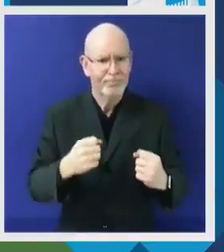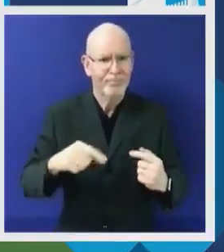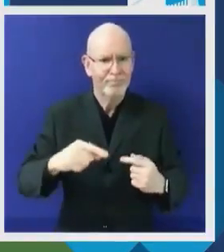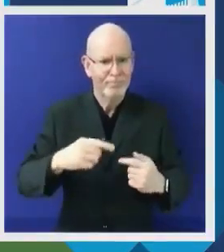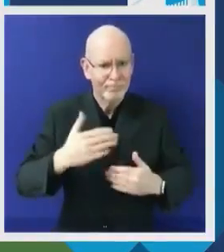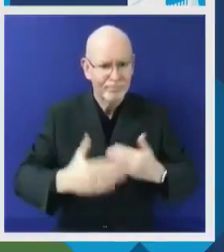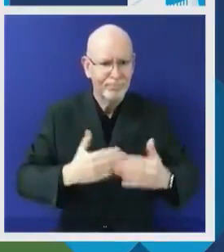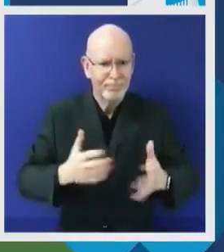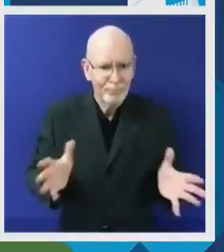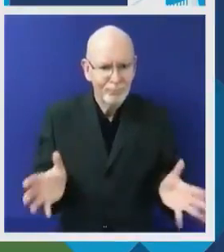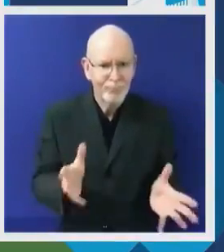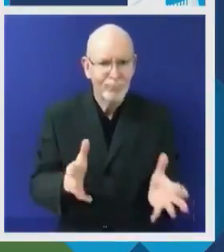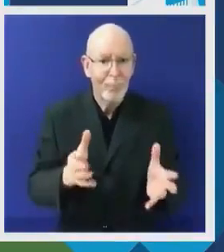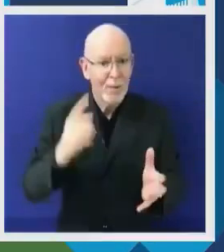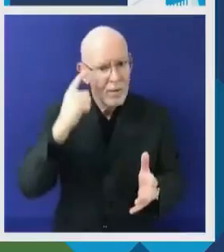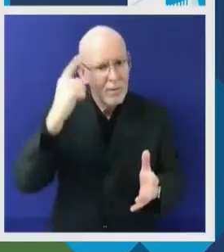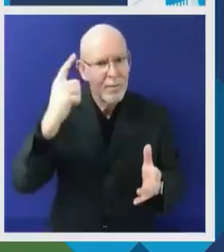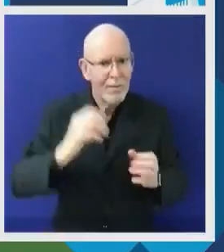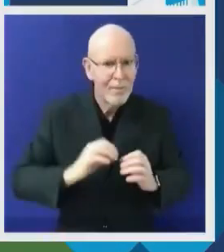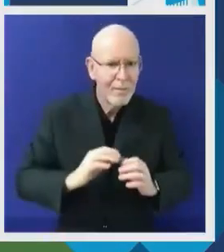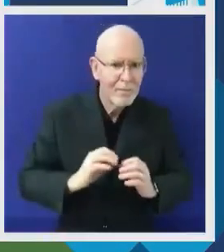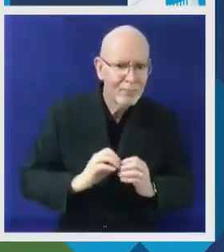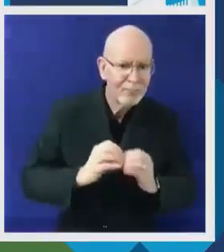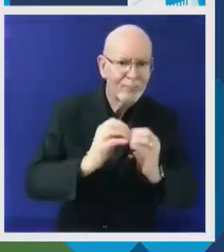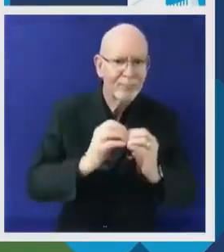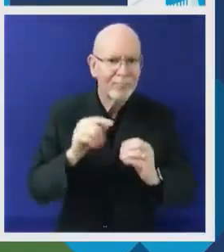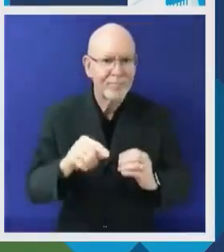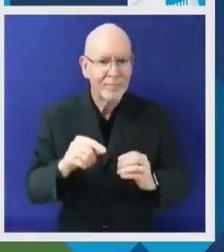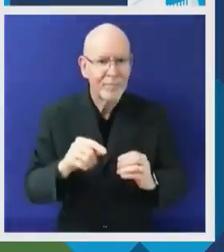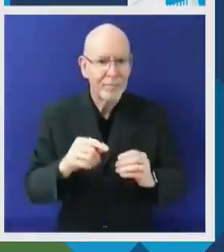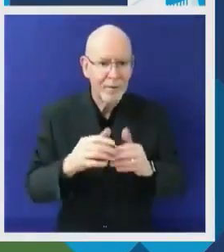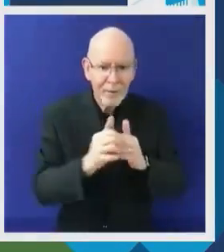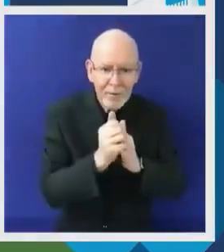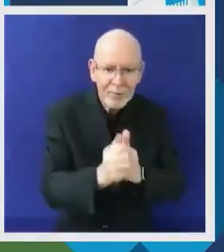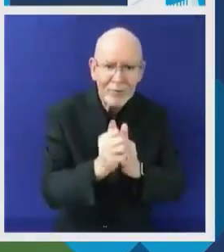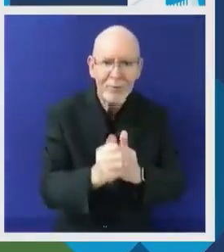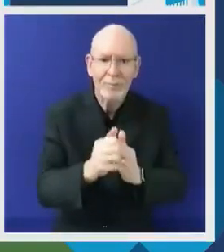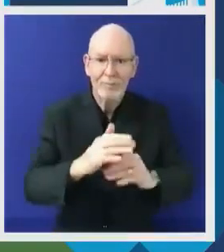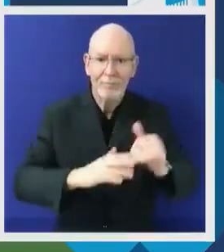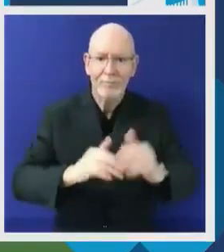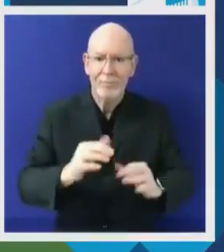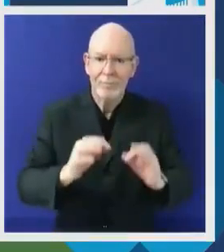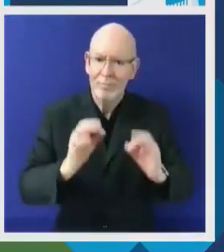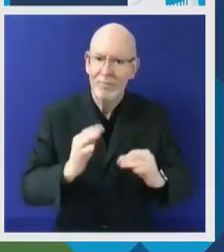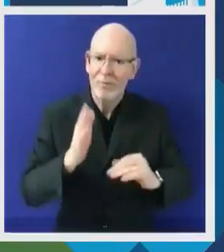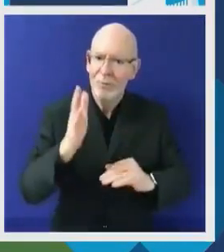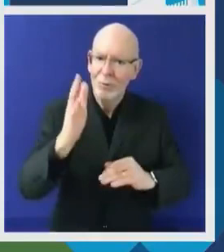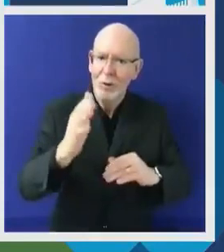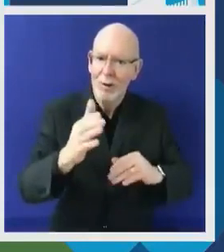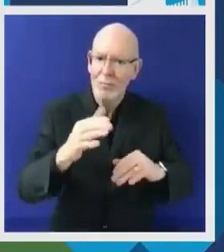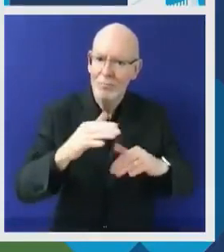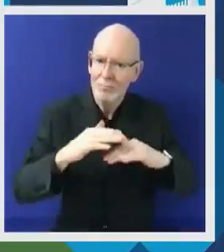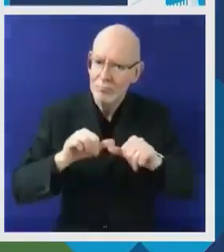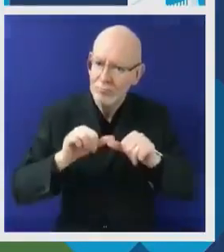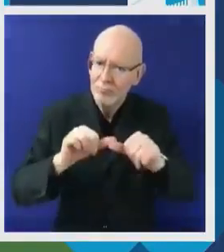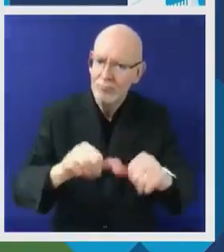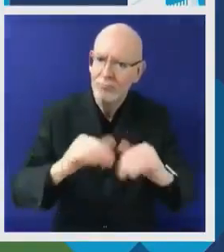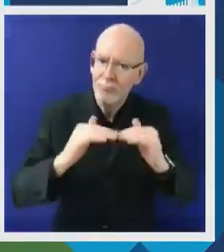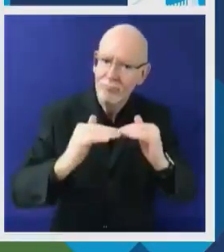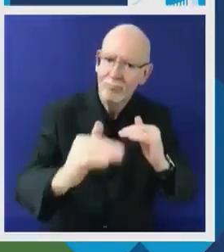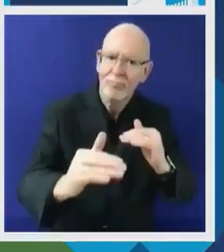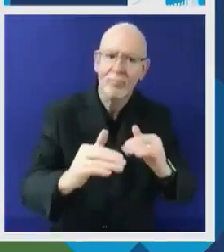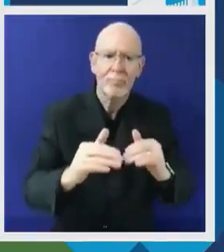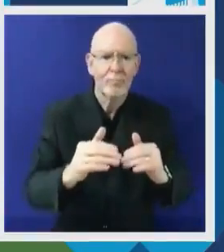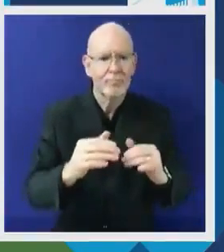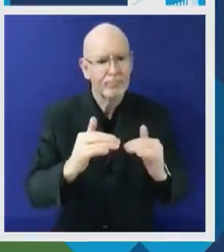the millions of young people who cannot join us here virtually today due to lack of digital connectivity around the